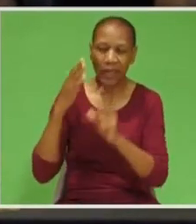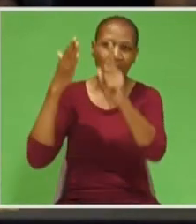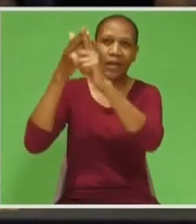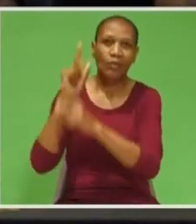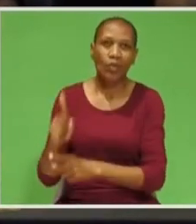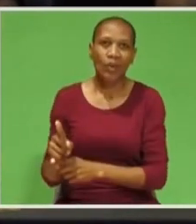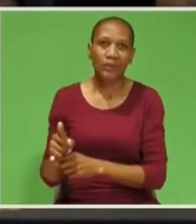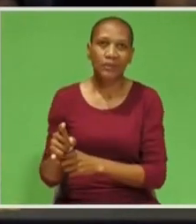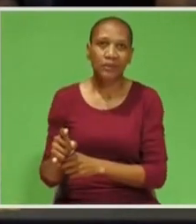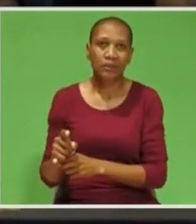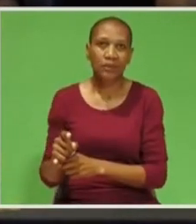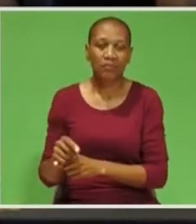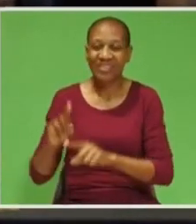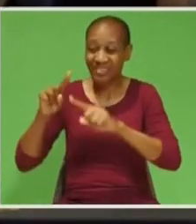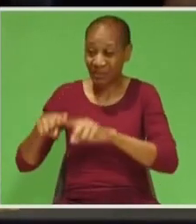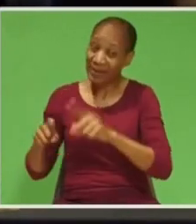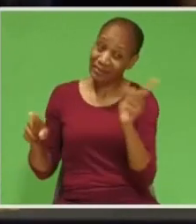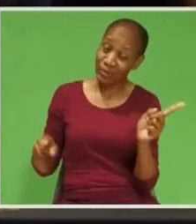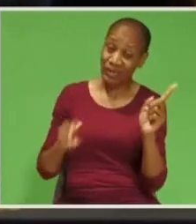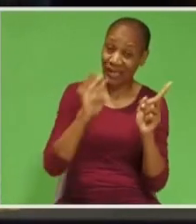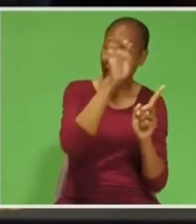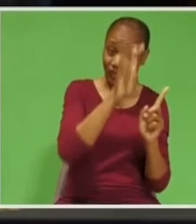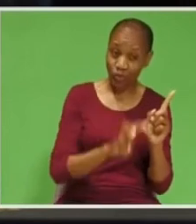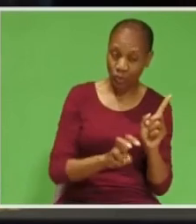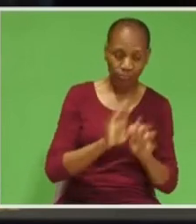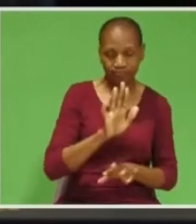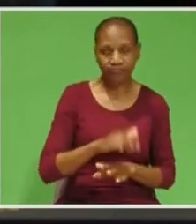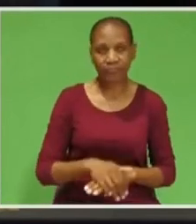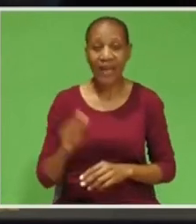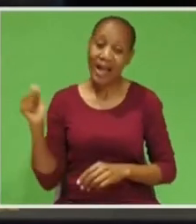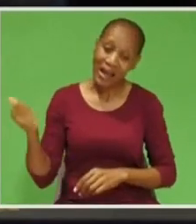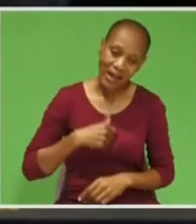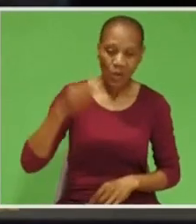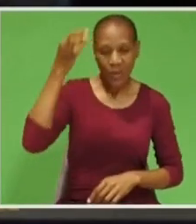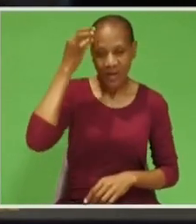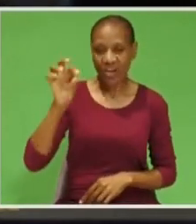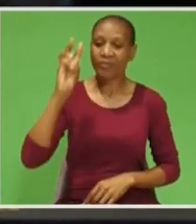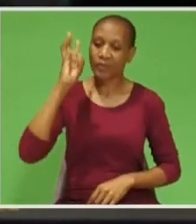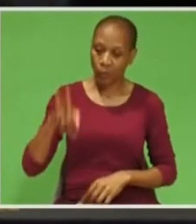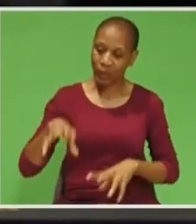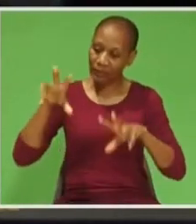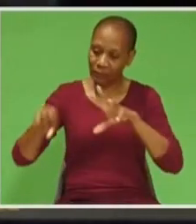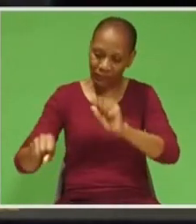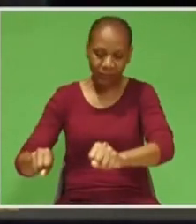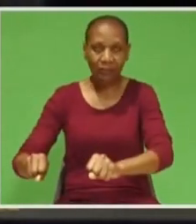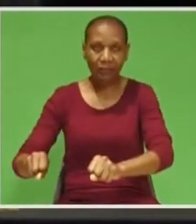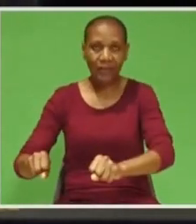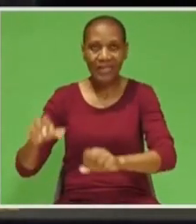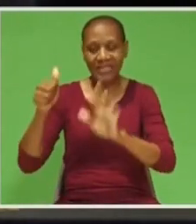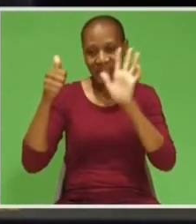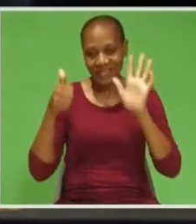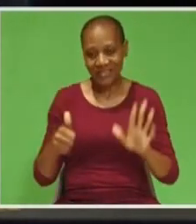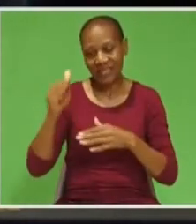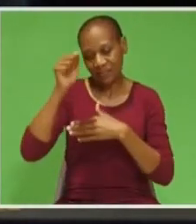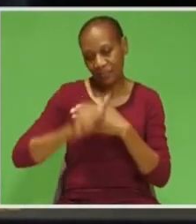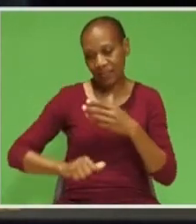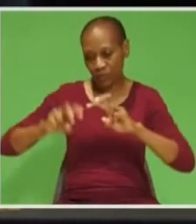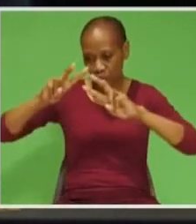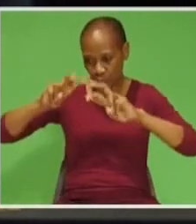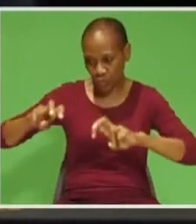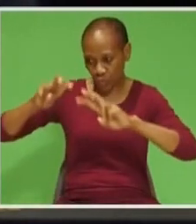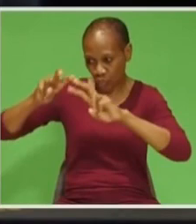be less dependent from ESCOM. Our government will be undertaking a six-month feasibility study